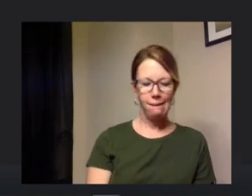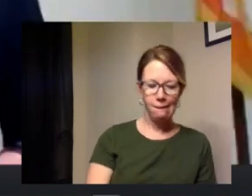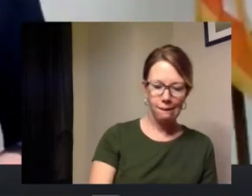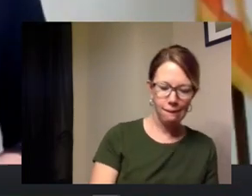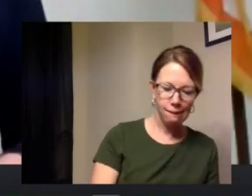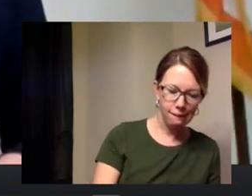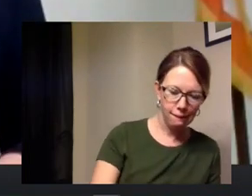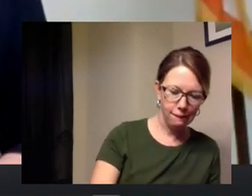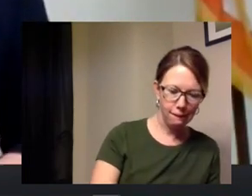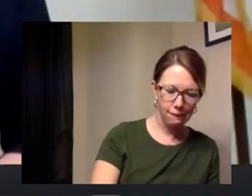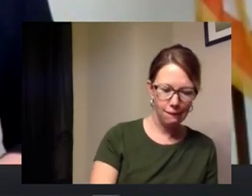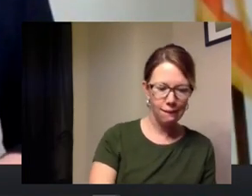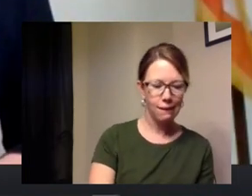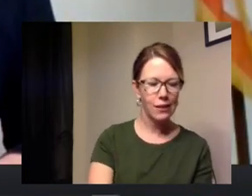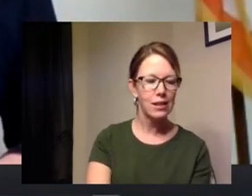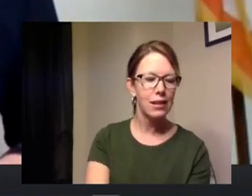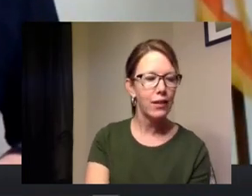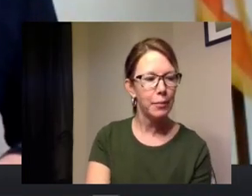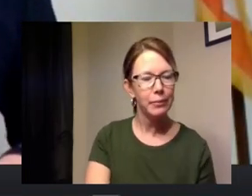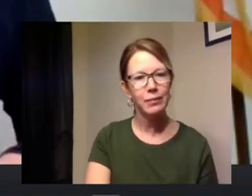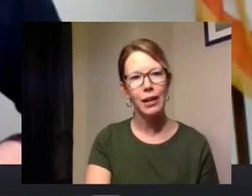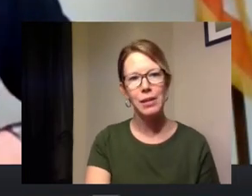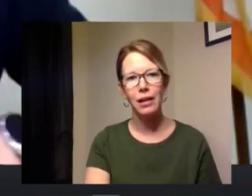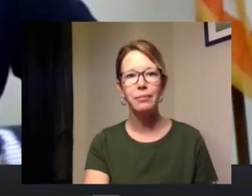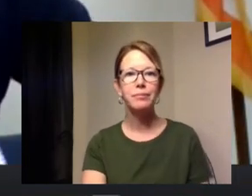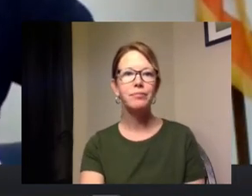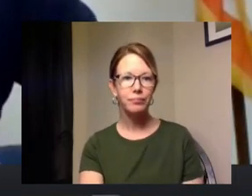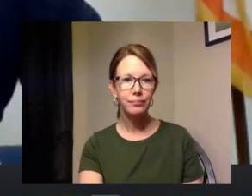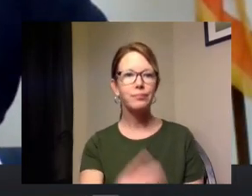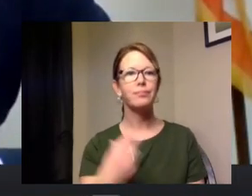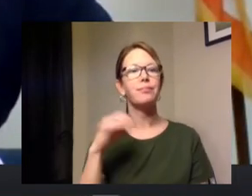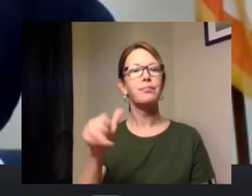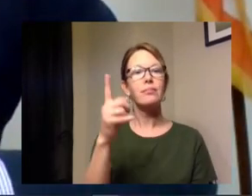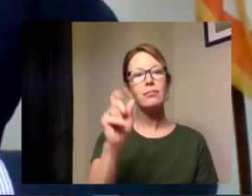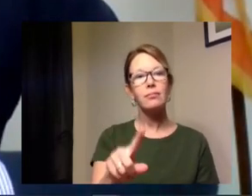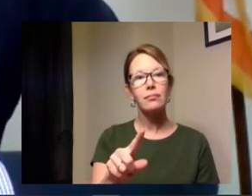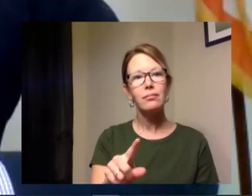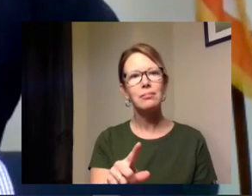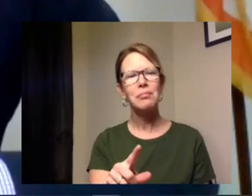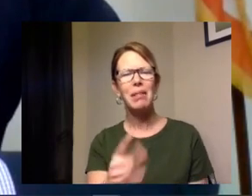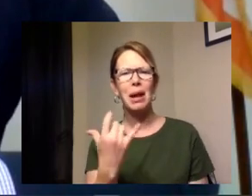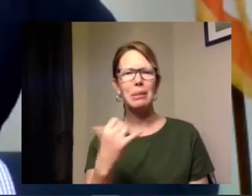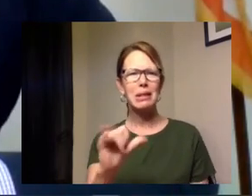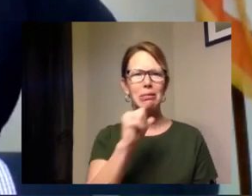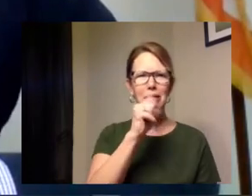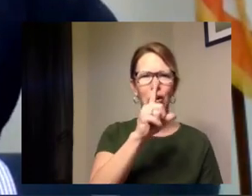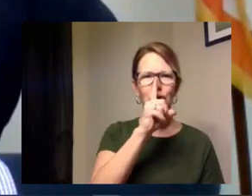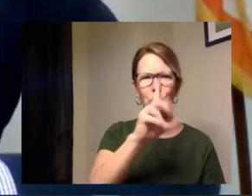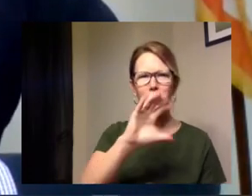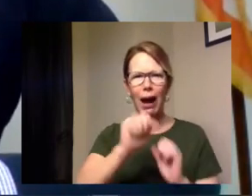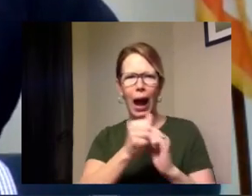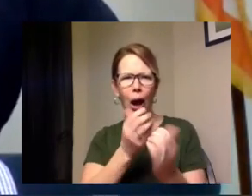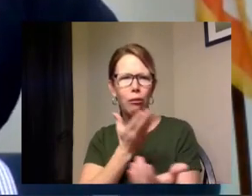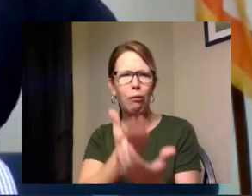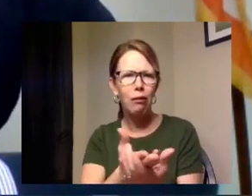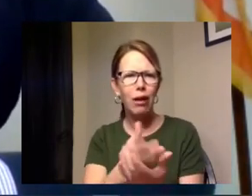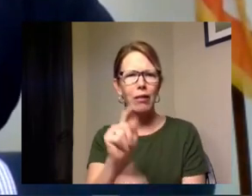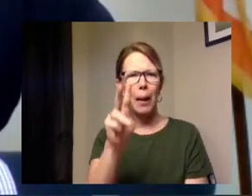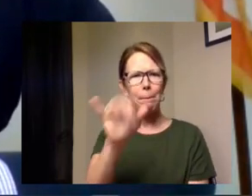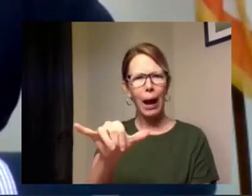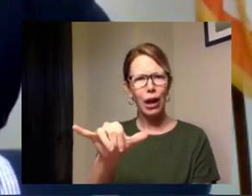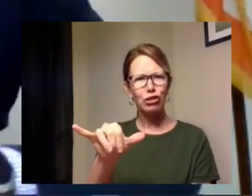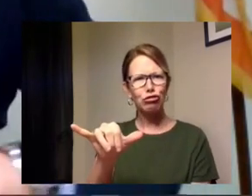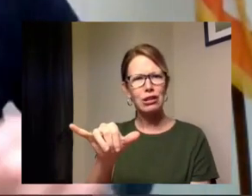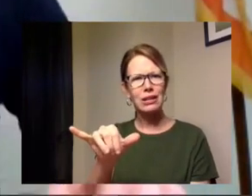so you chief we have another question i'm still not sure how to give to the pantry is there a drop-off